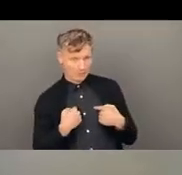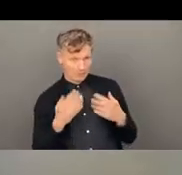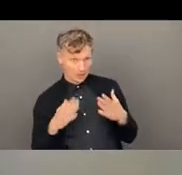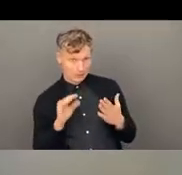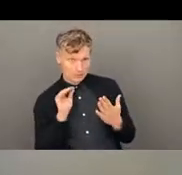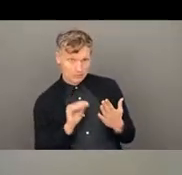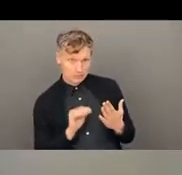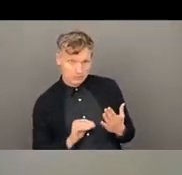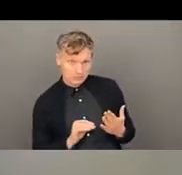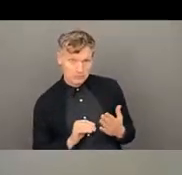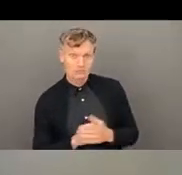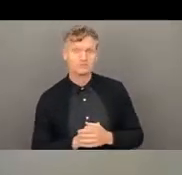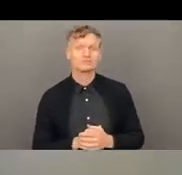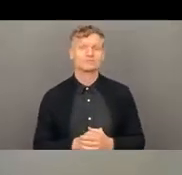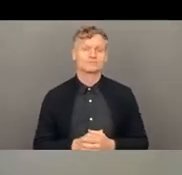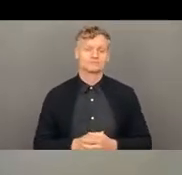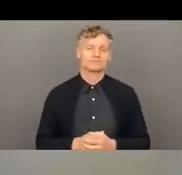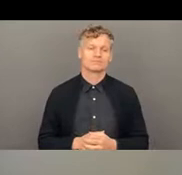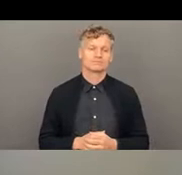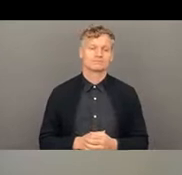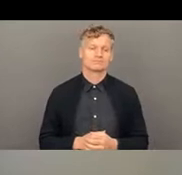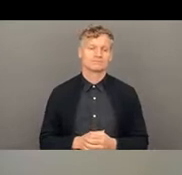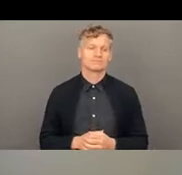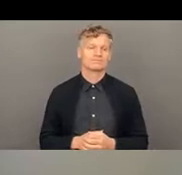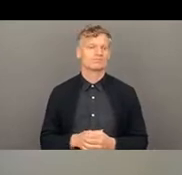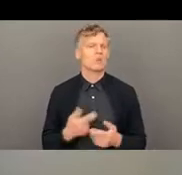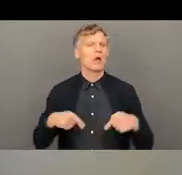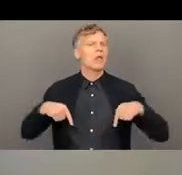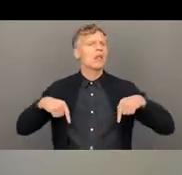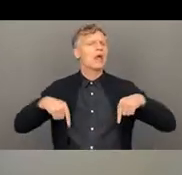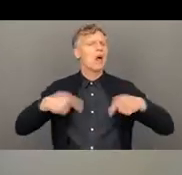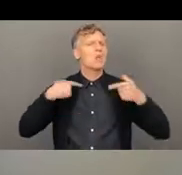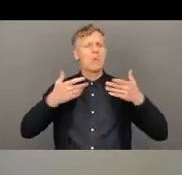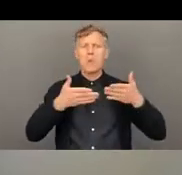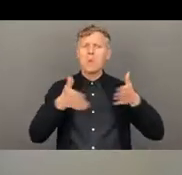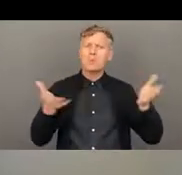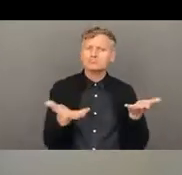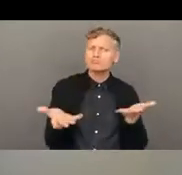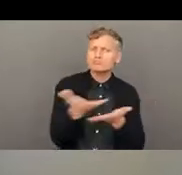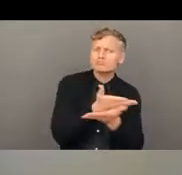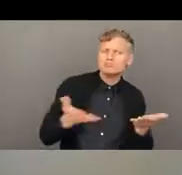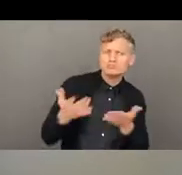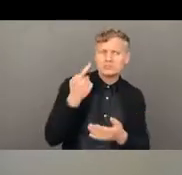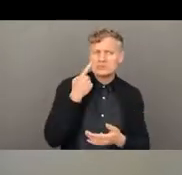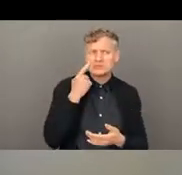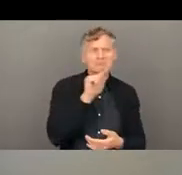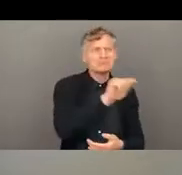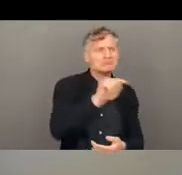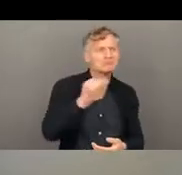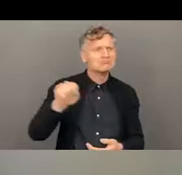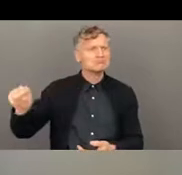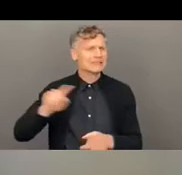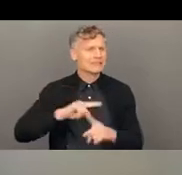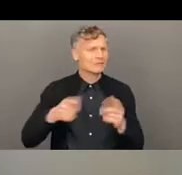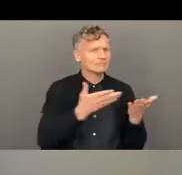Well, we're going to just chat to everybody and hear what was discussed in each of the individual rooms. And this is a